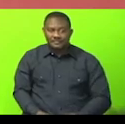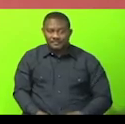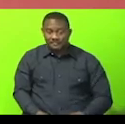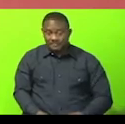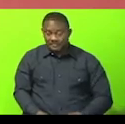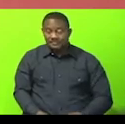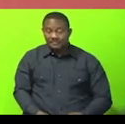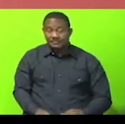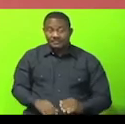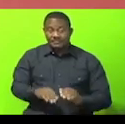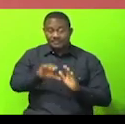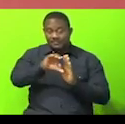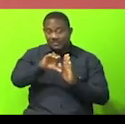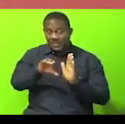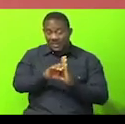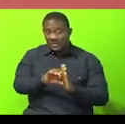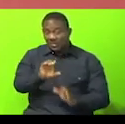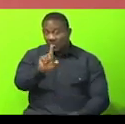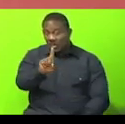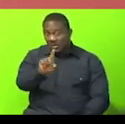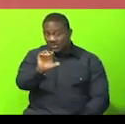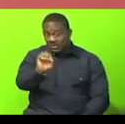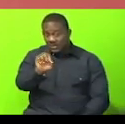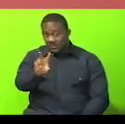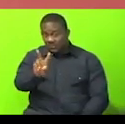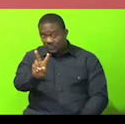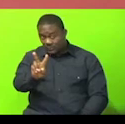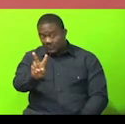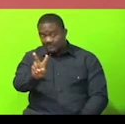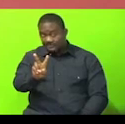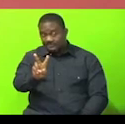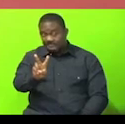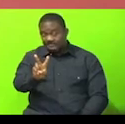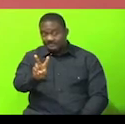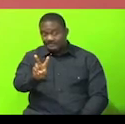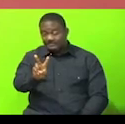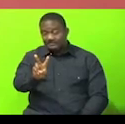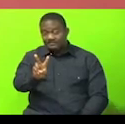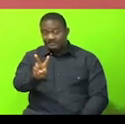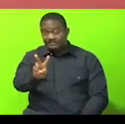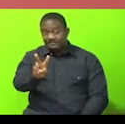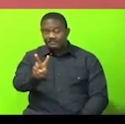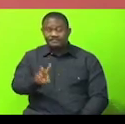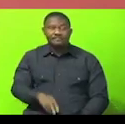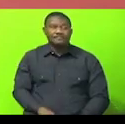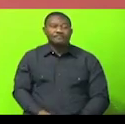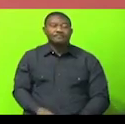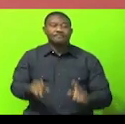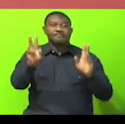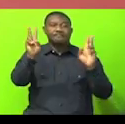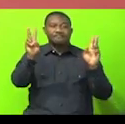102 of the Constitution. It reads,